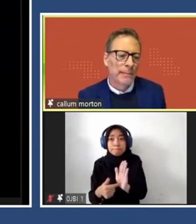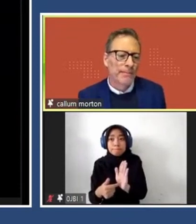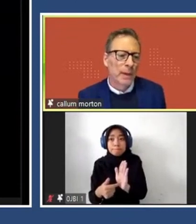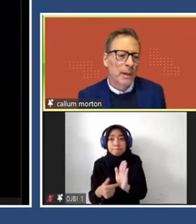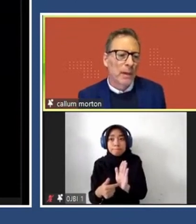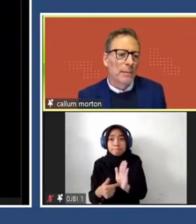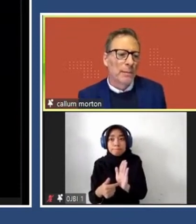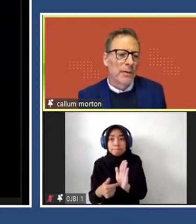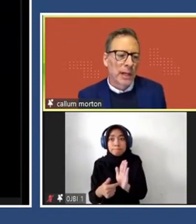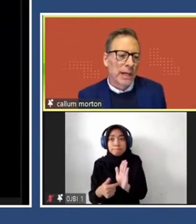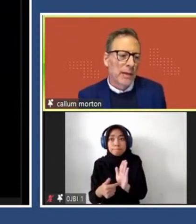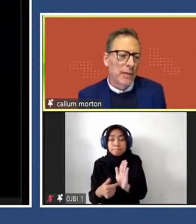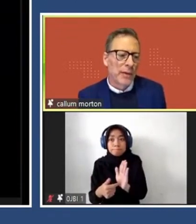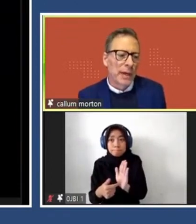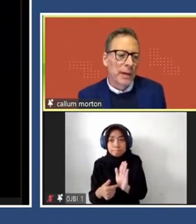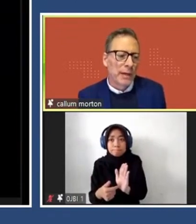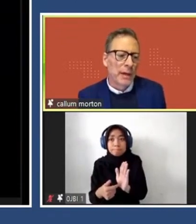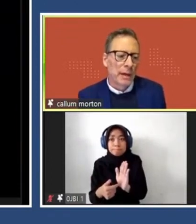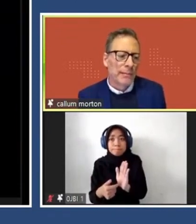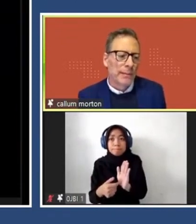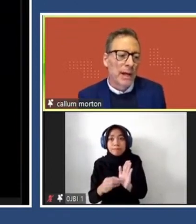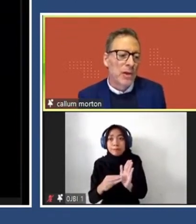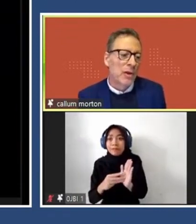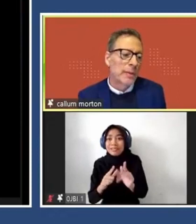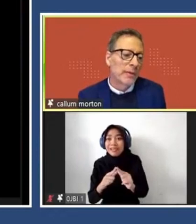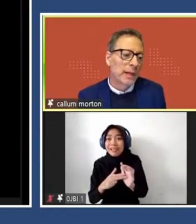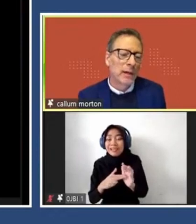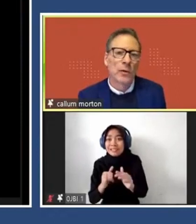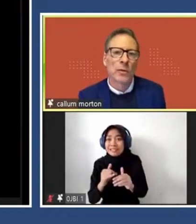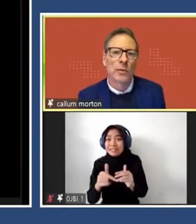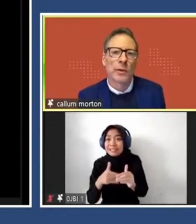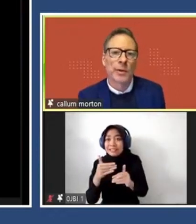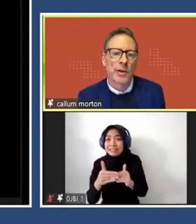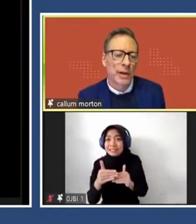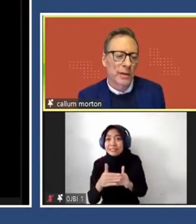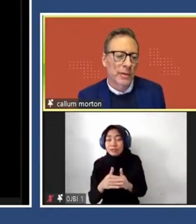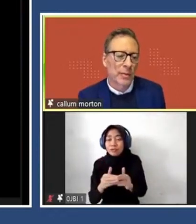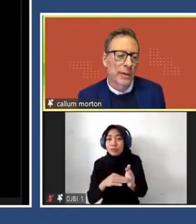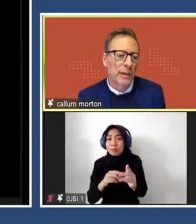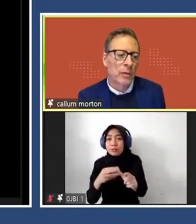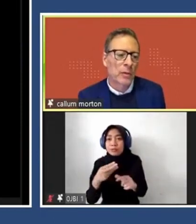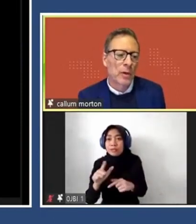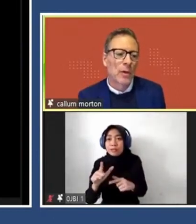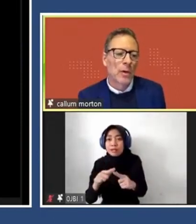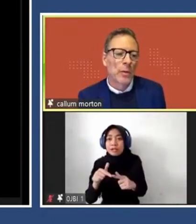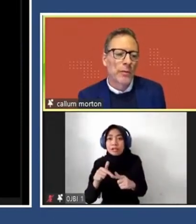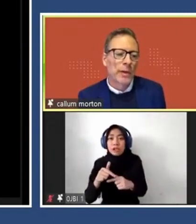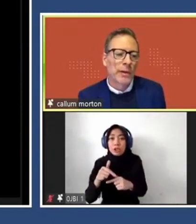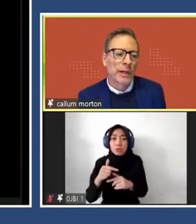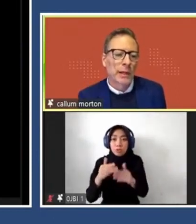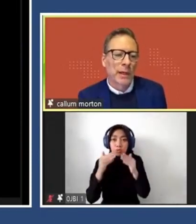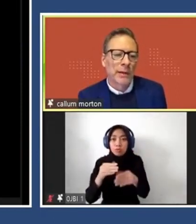to you. Max Salani is on there. The artist, Jeremy Della, who the British artist, Jeremy Della, who